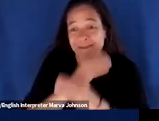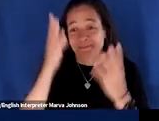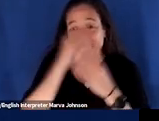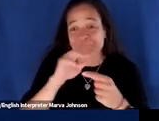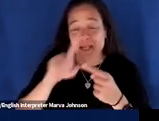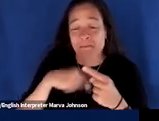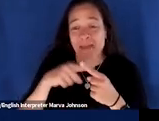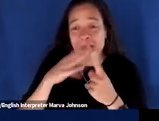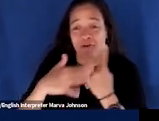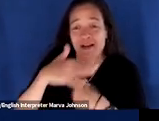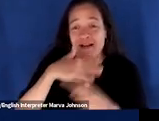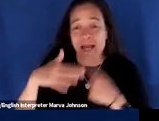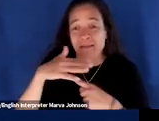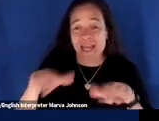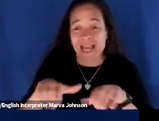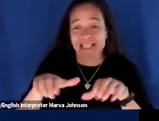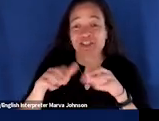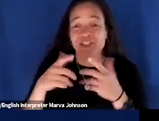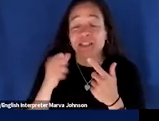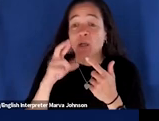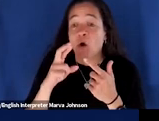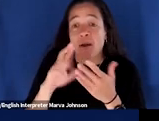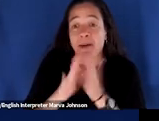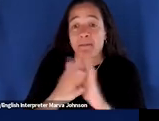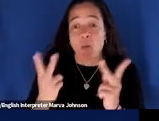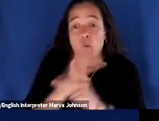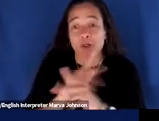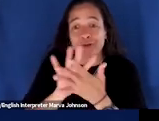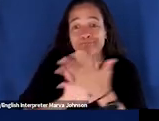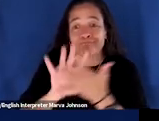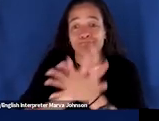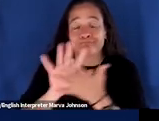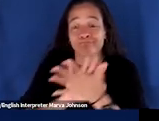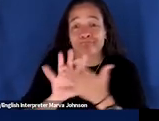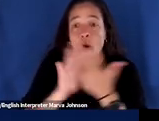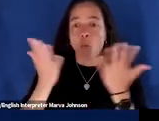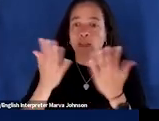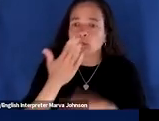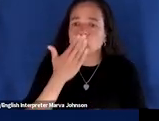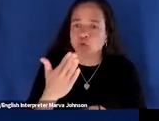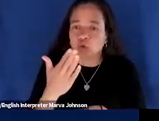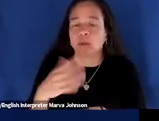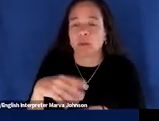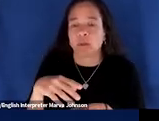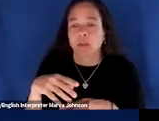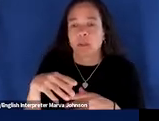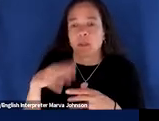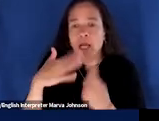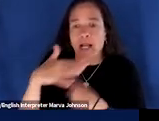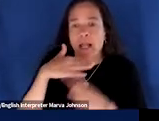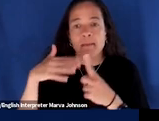a kind of climate denial or kind of you know muddying the waters about what is a good climate solution and what isn't